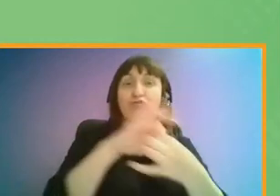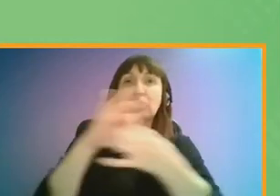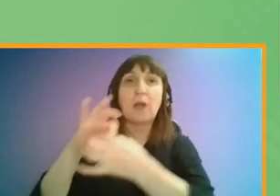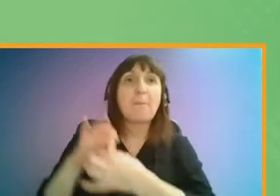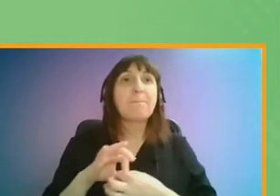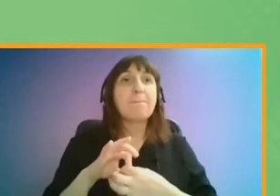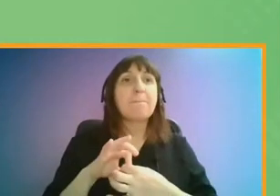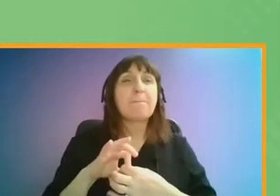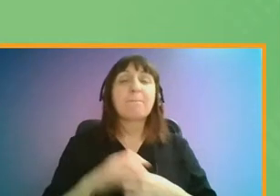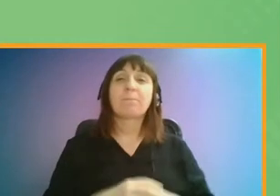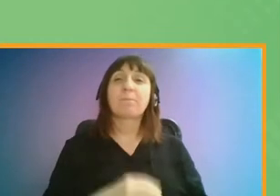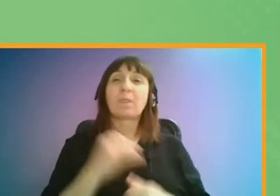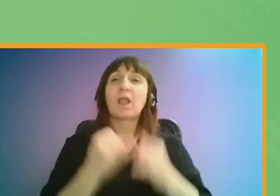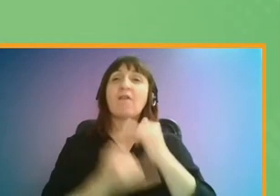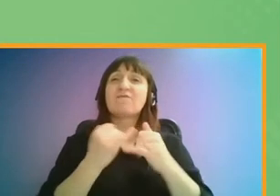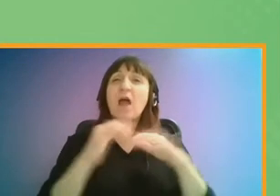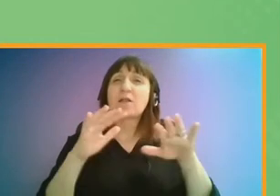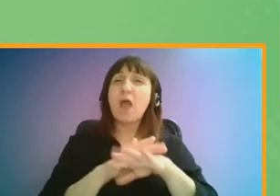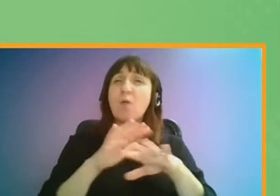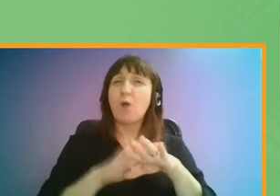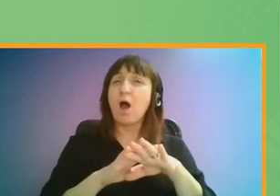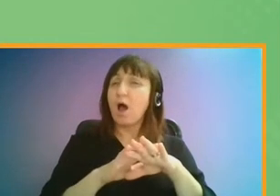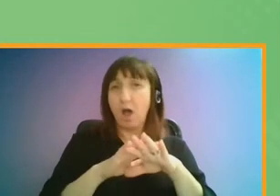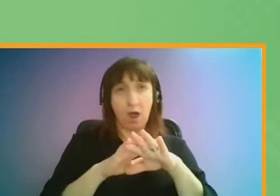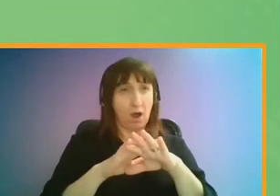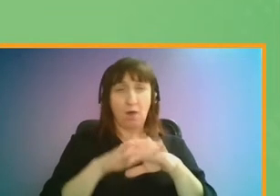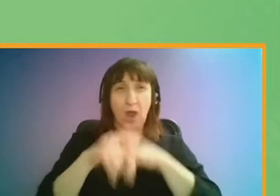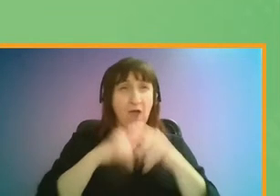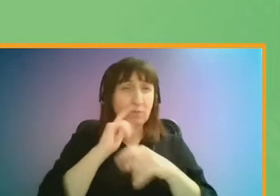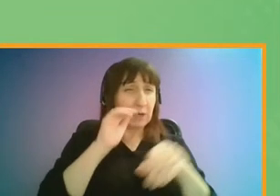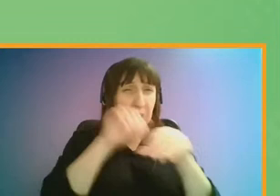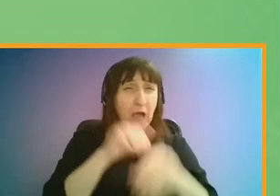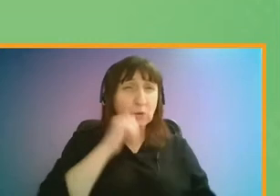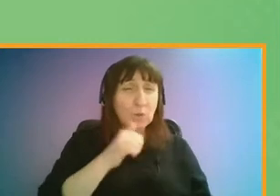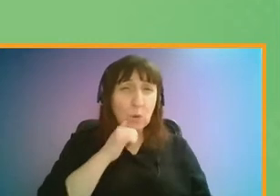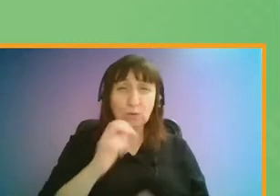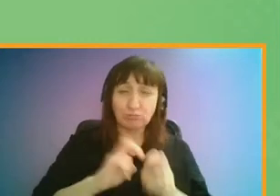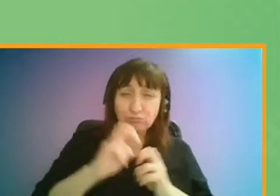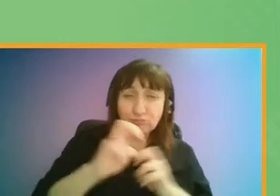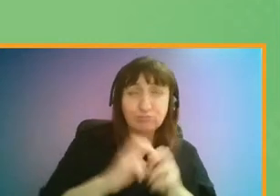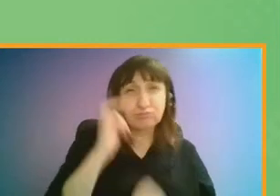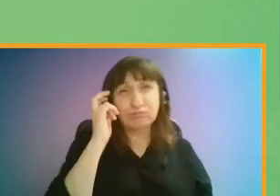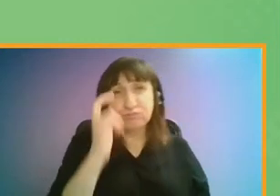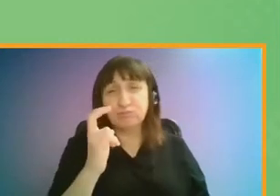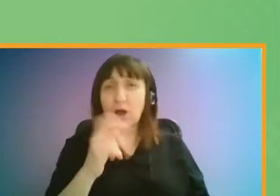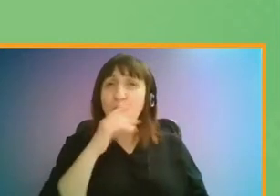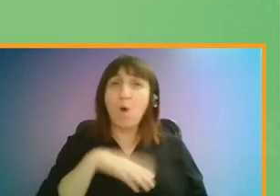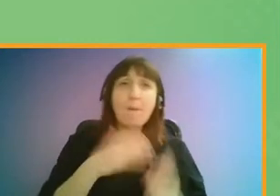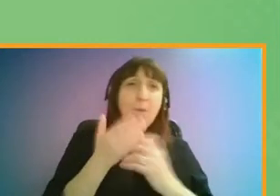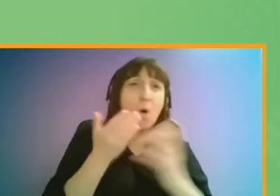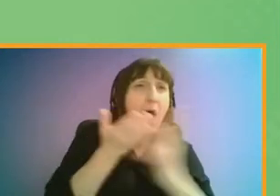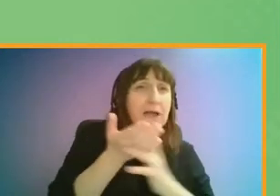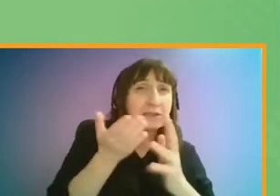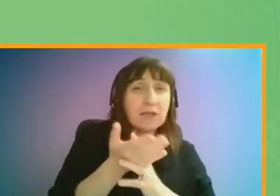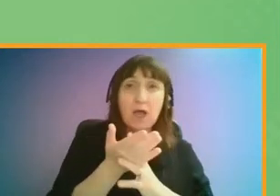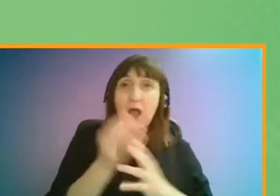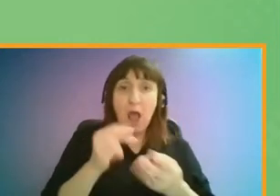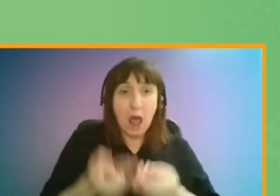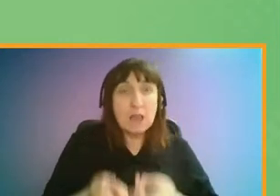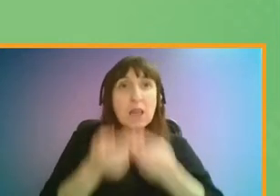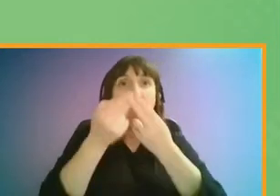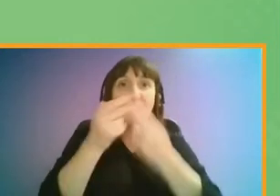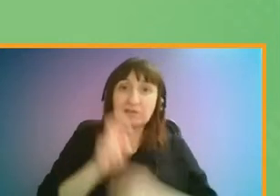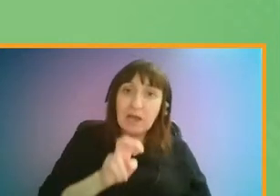The final theme was about the network becoming something that everyone can use. People talked about the need for better accessibility with more lifts and